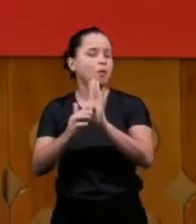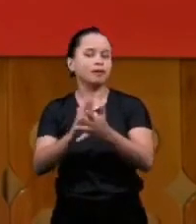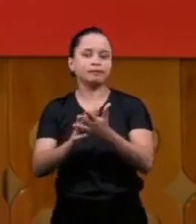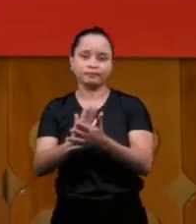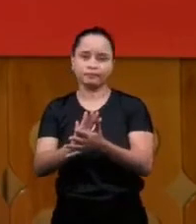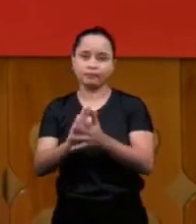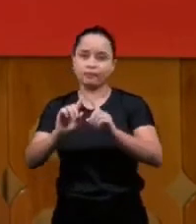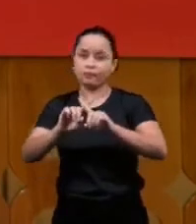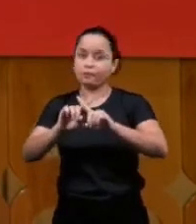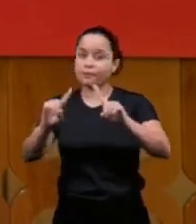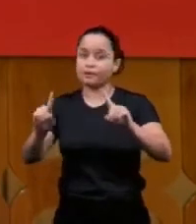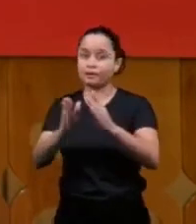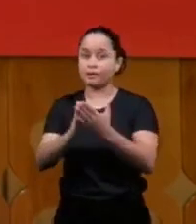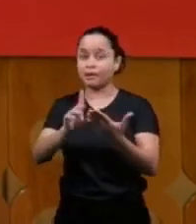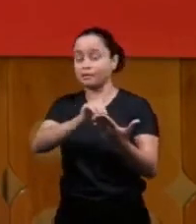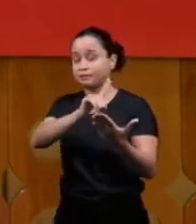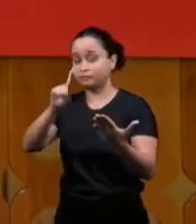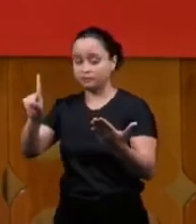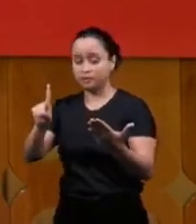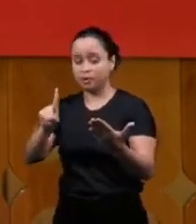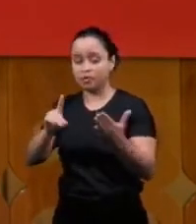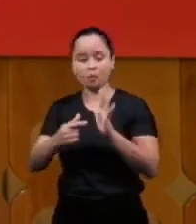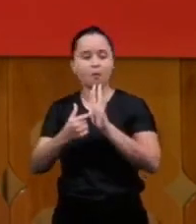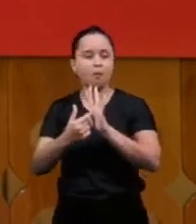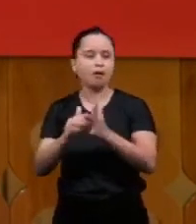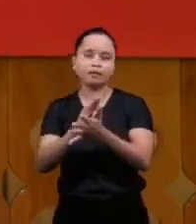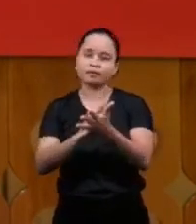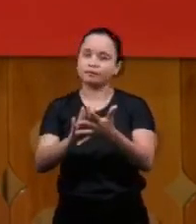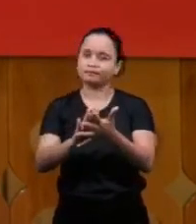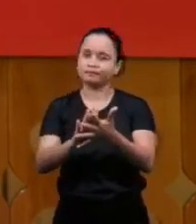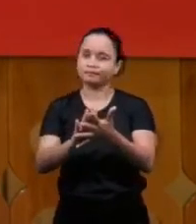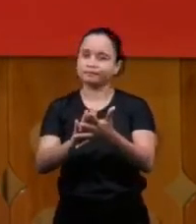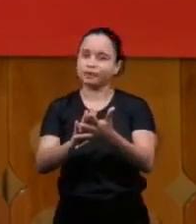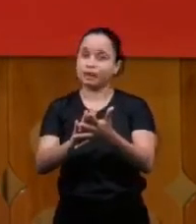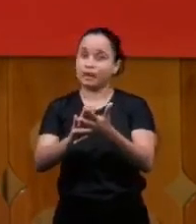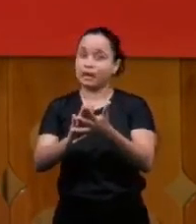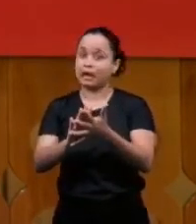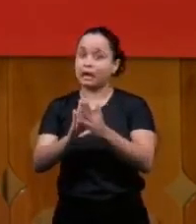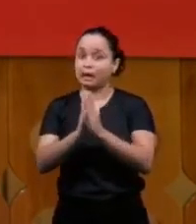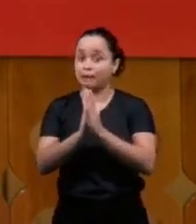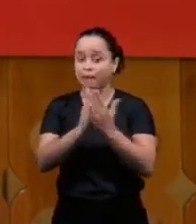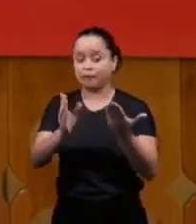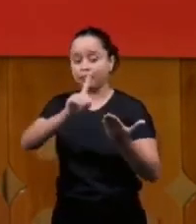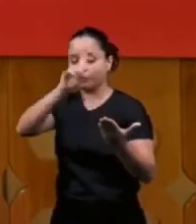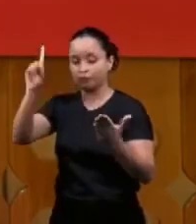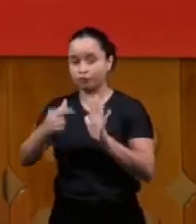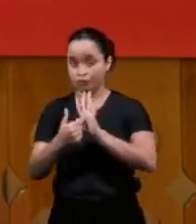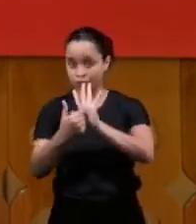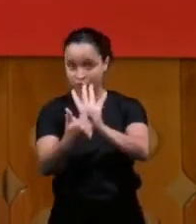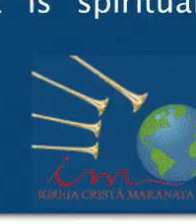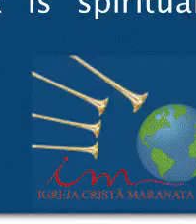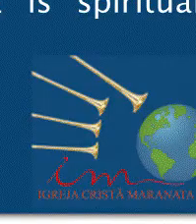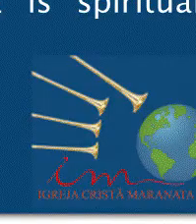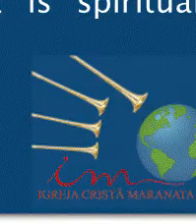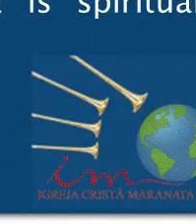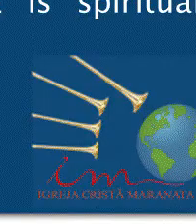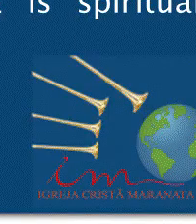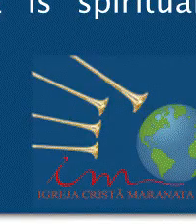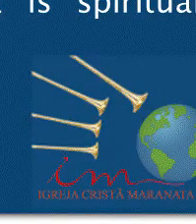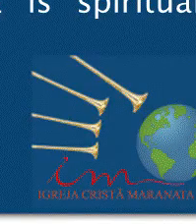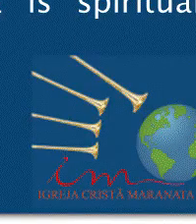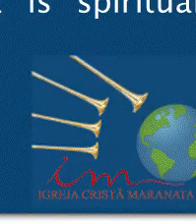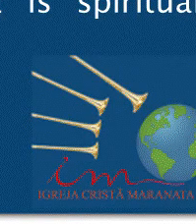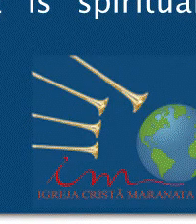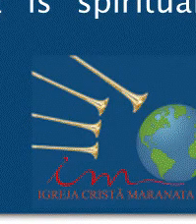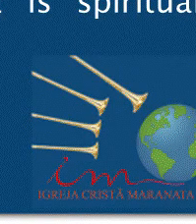functions and the Bible doesn't speak this way the Bible shows what is the doctrine